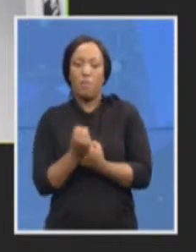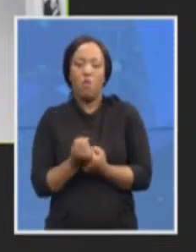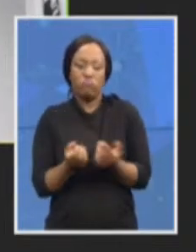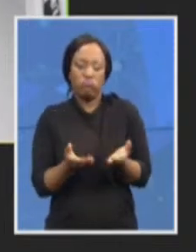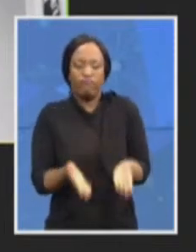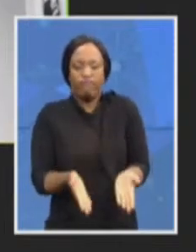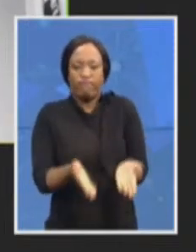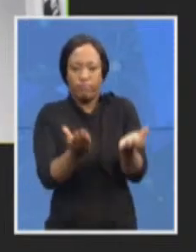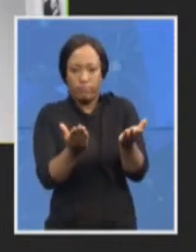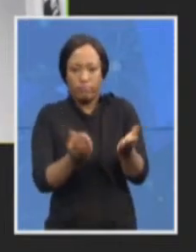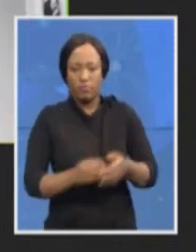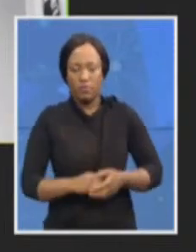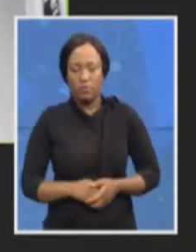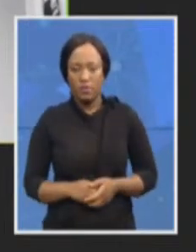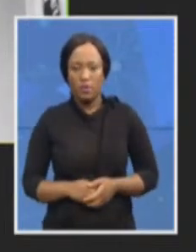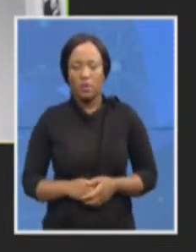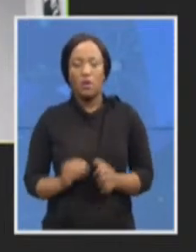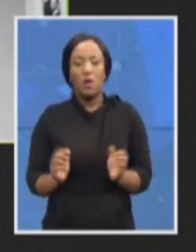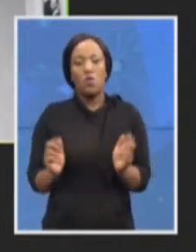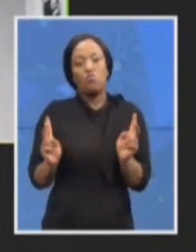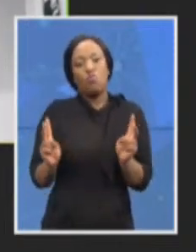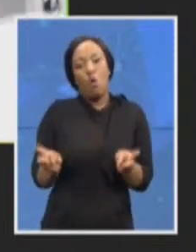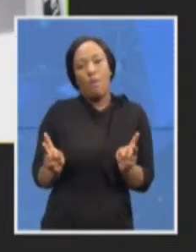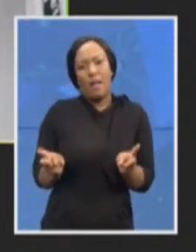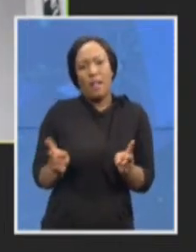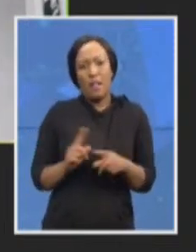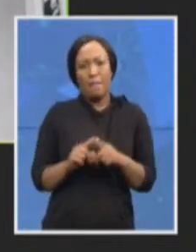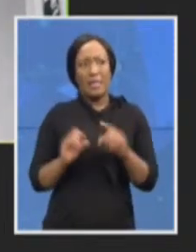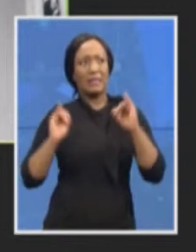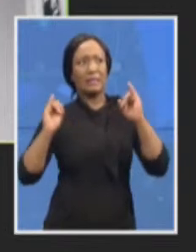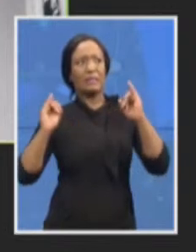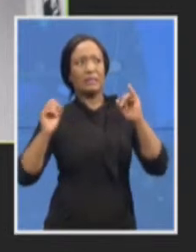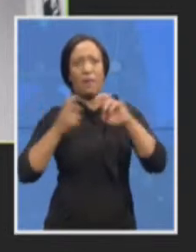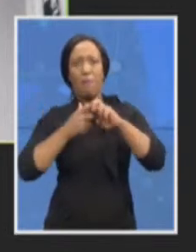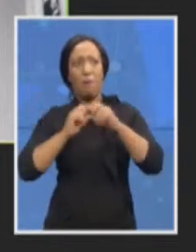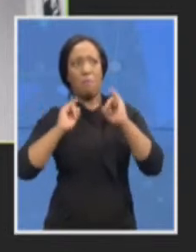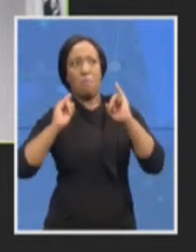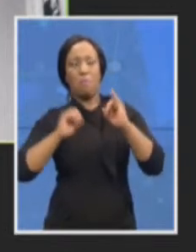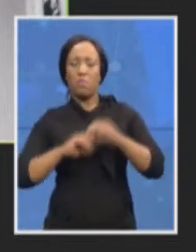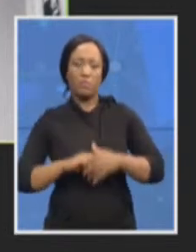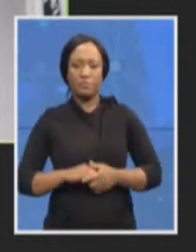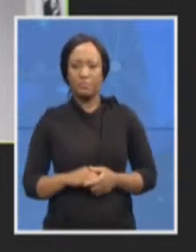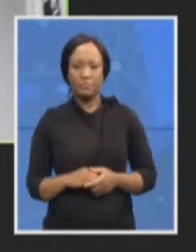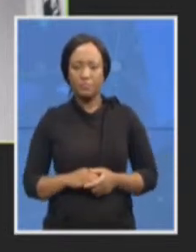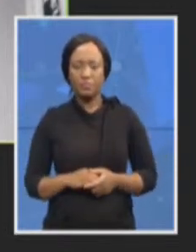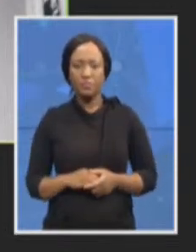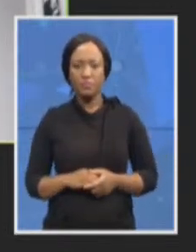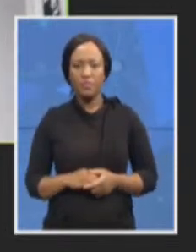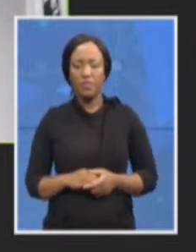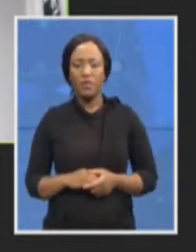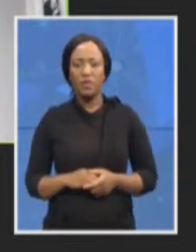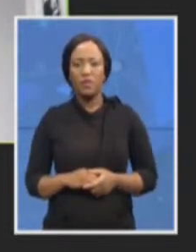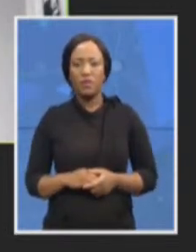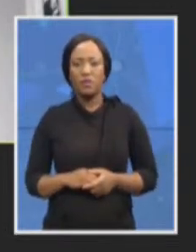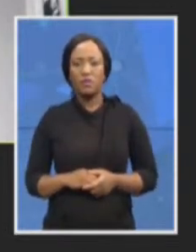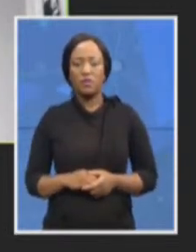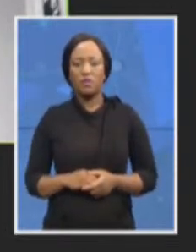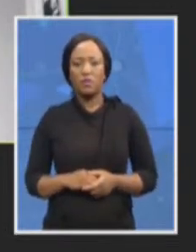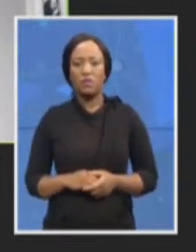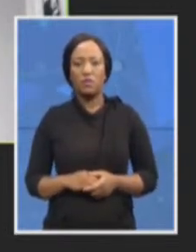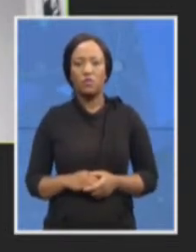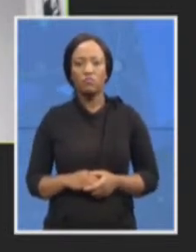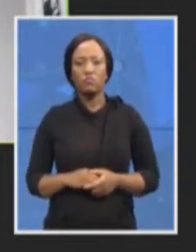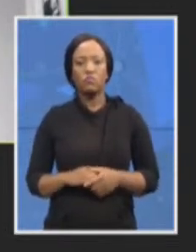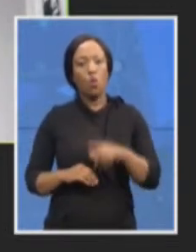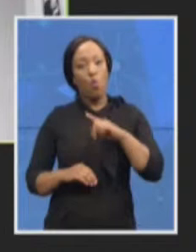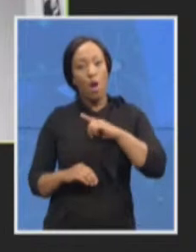sign of crisis or collapse. It's in fact good when leaders take an organization as far as they can and then leave to